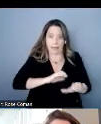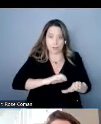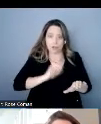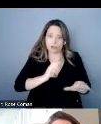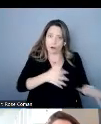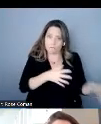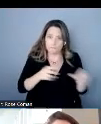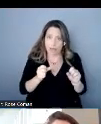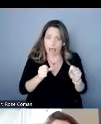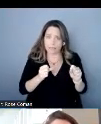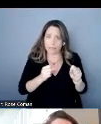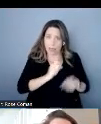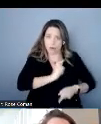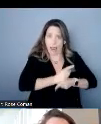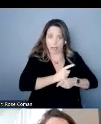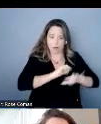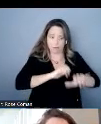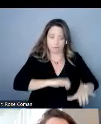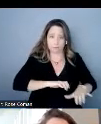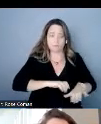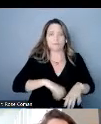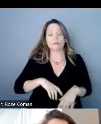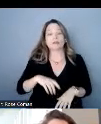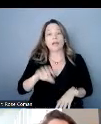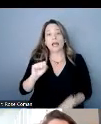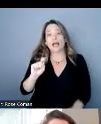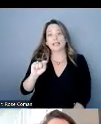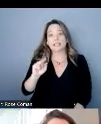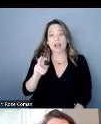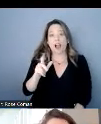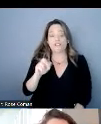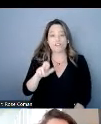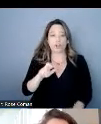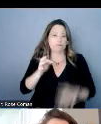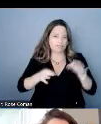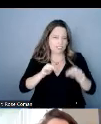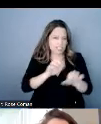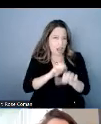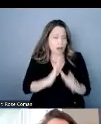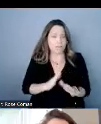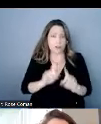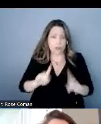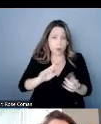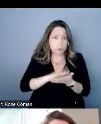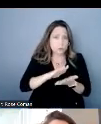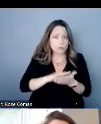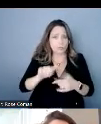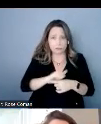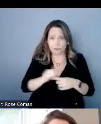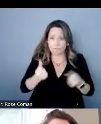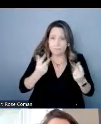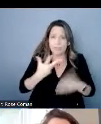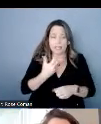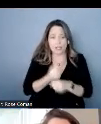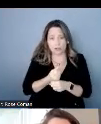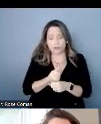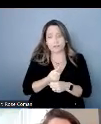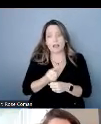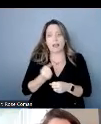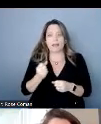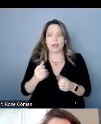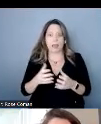accurate stenographers go to school um they train for many years and they have extensive